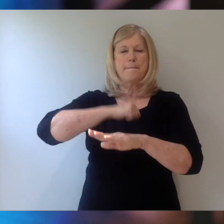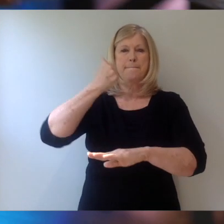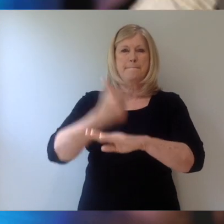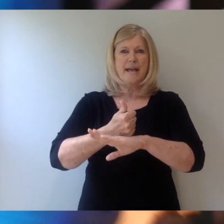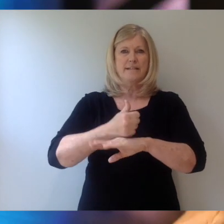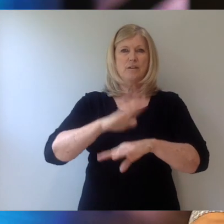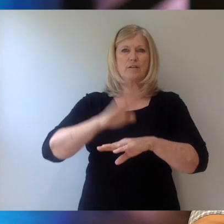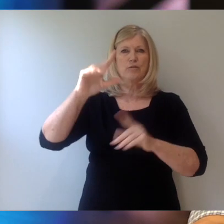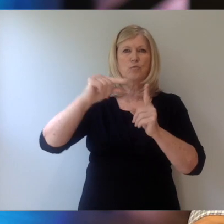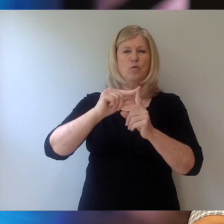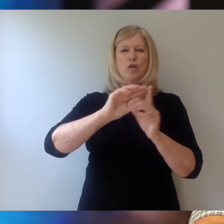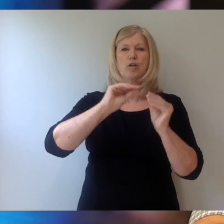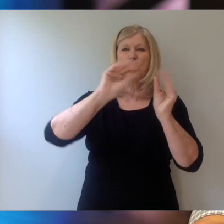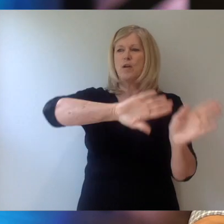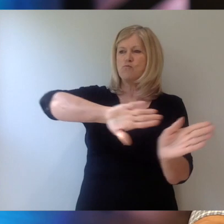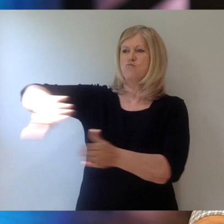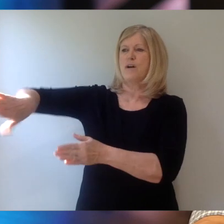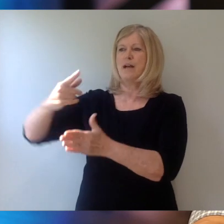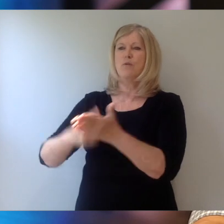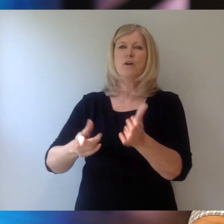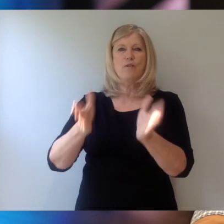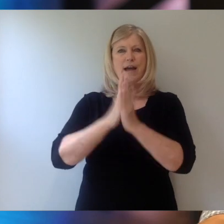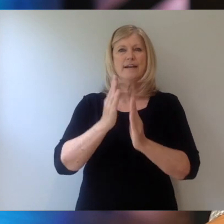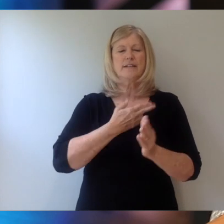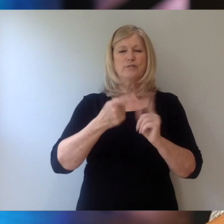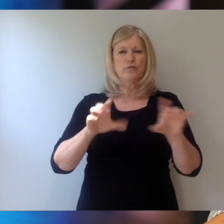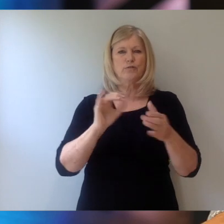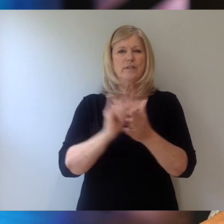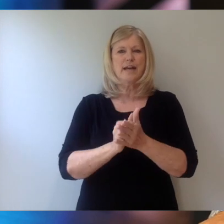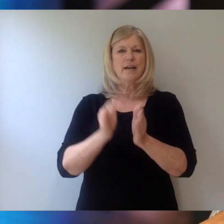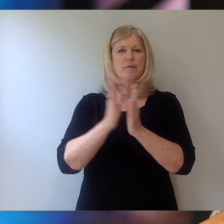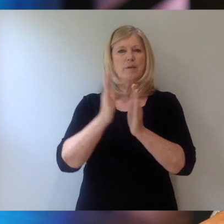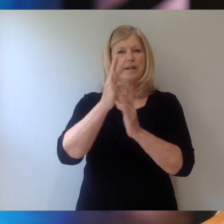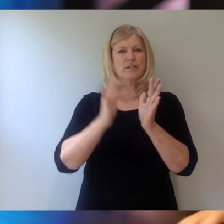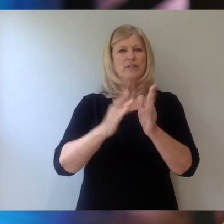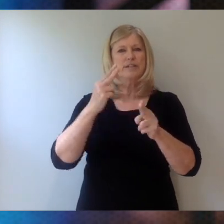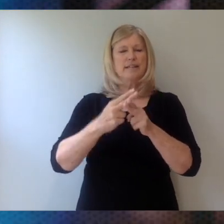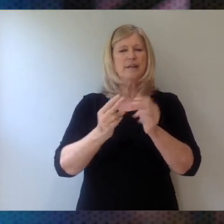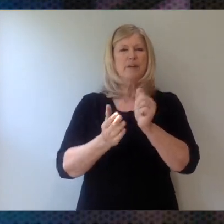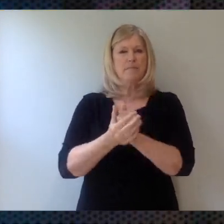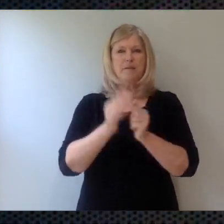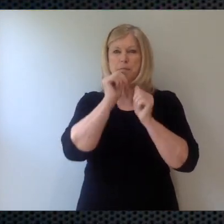Put away what you ask us to put away. We pray in Jesus' name. Amen. Be blessed.